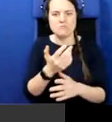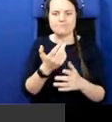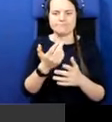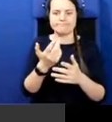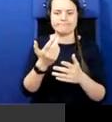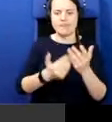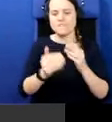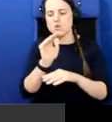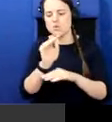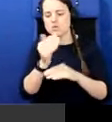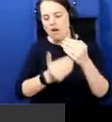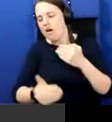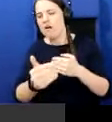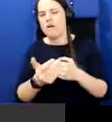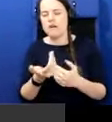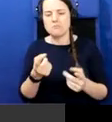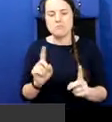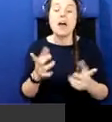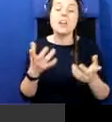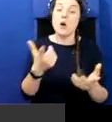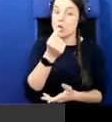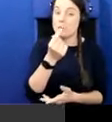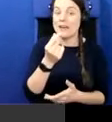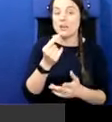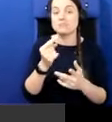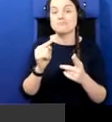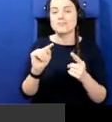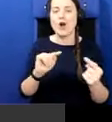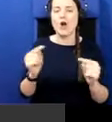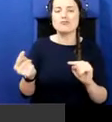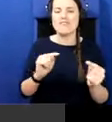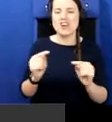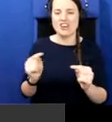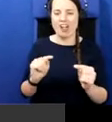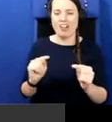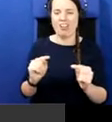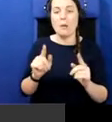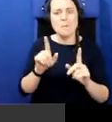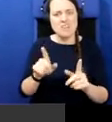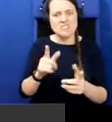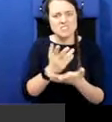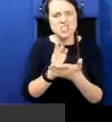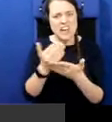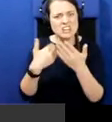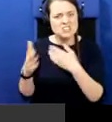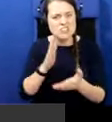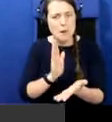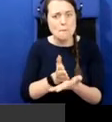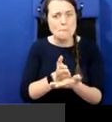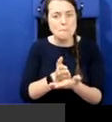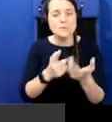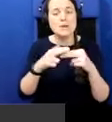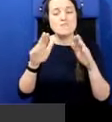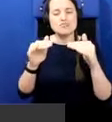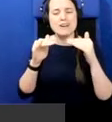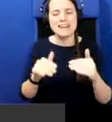for, it might be a controversial history, but it's a shared history. And when you bring it down to that level, I think people understand boundaries